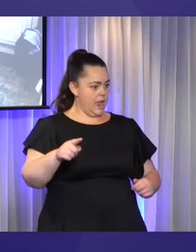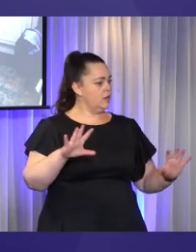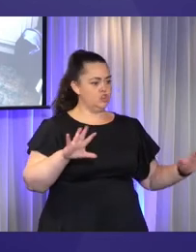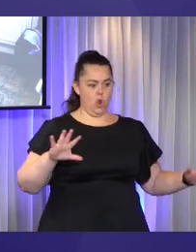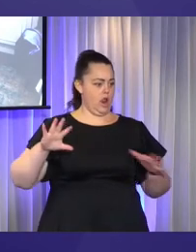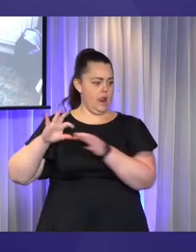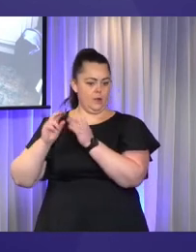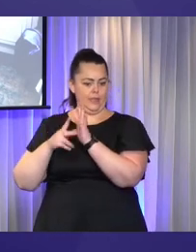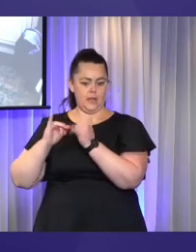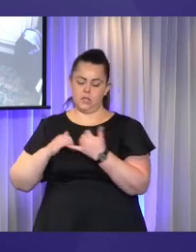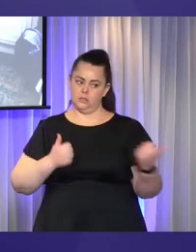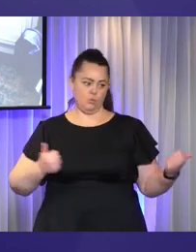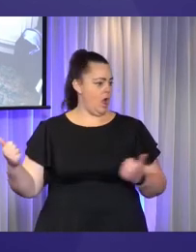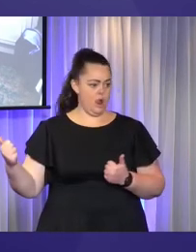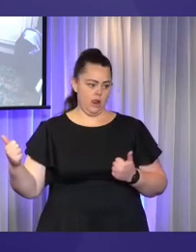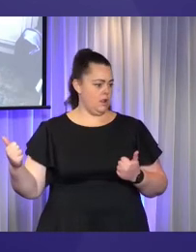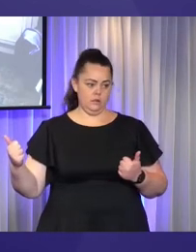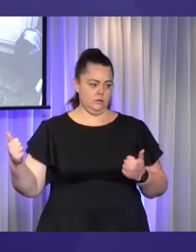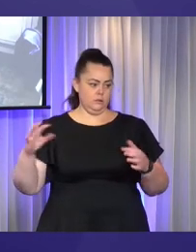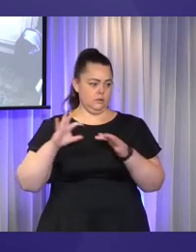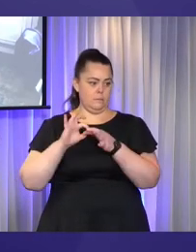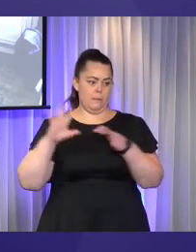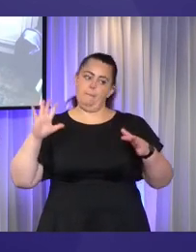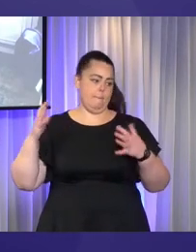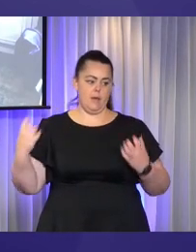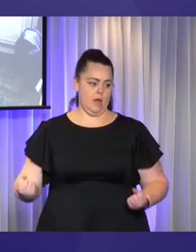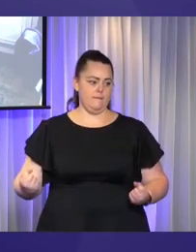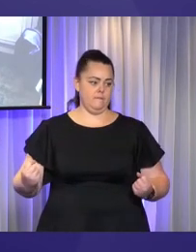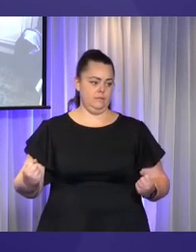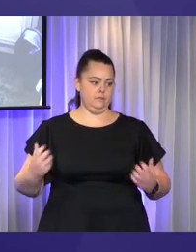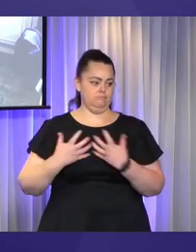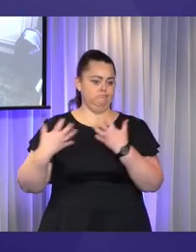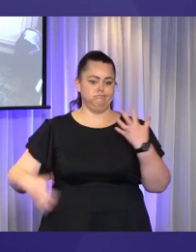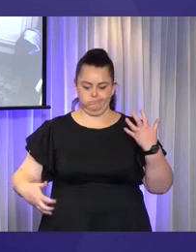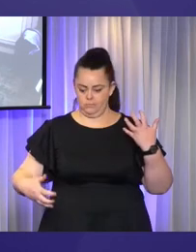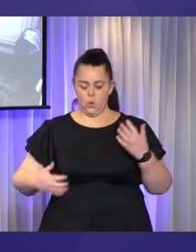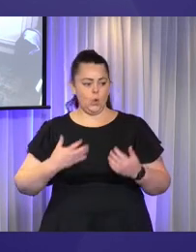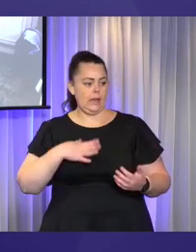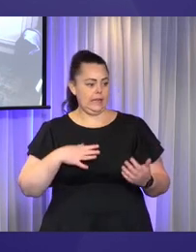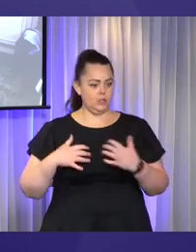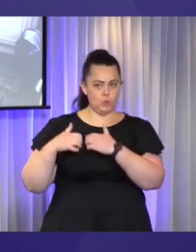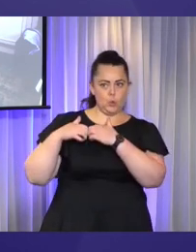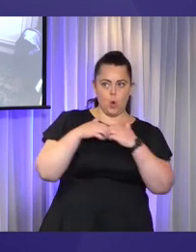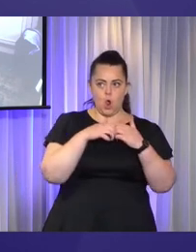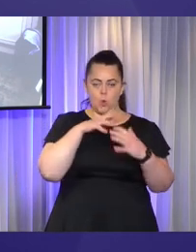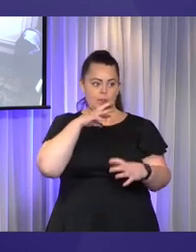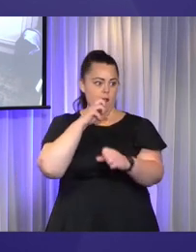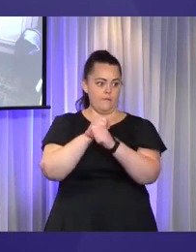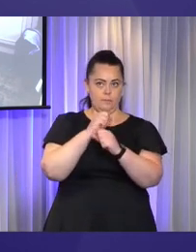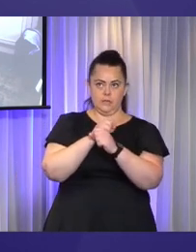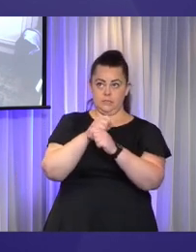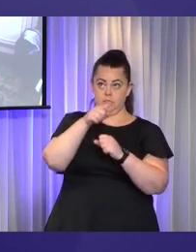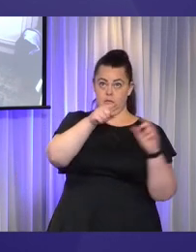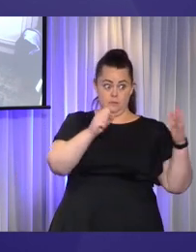well at this point at all. And we need to work with the government to bring the two systems